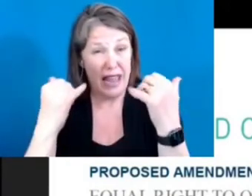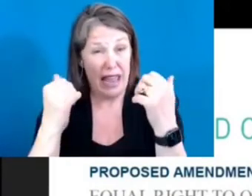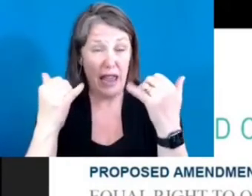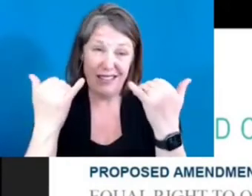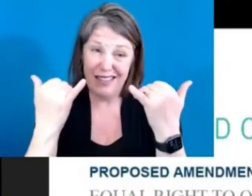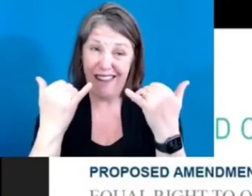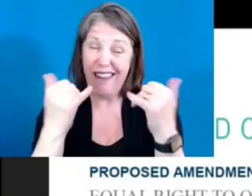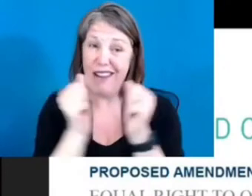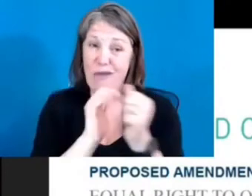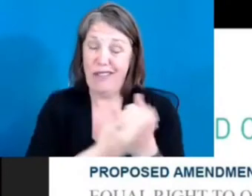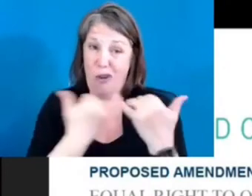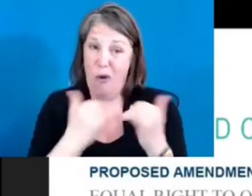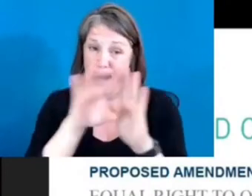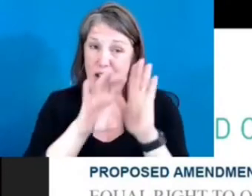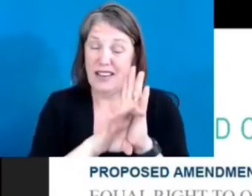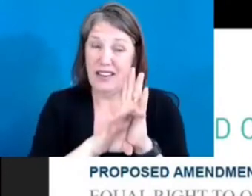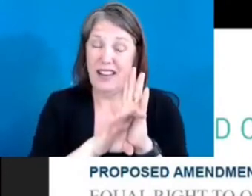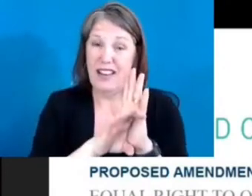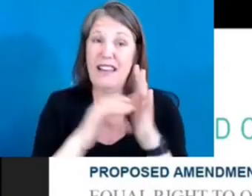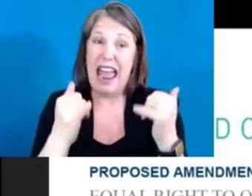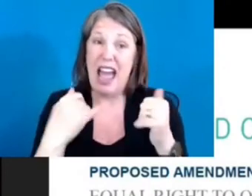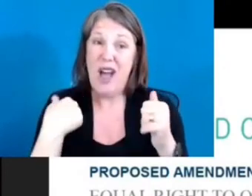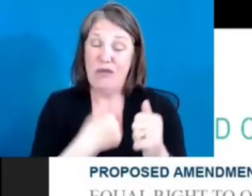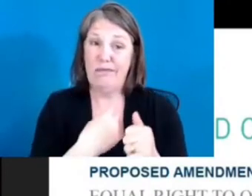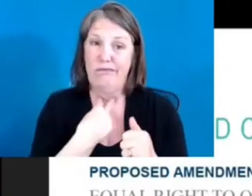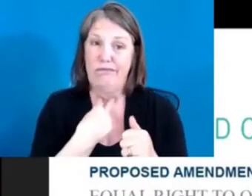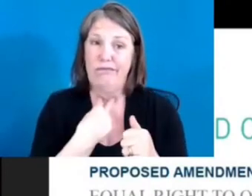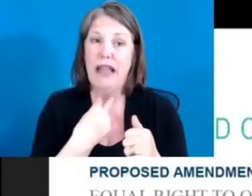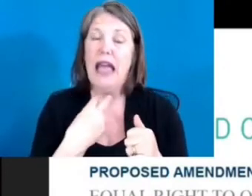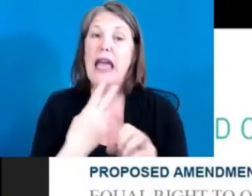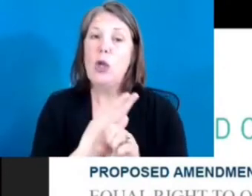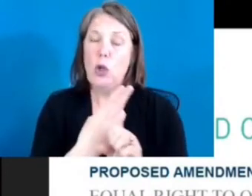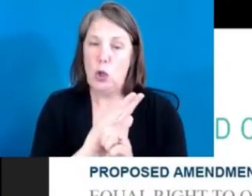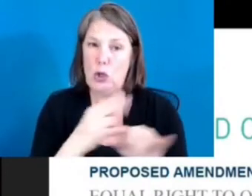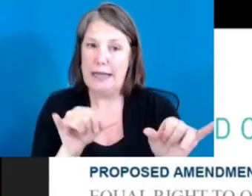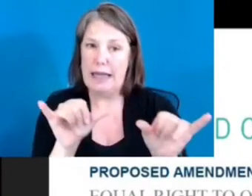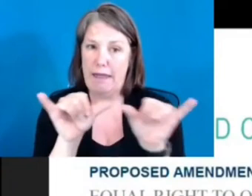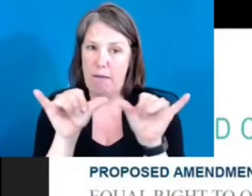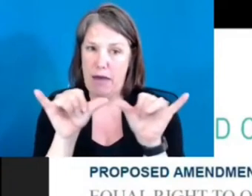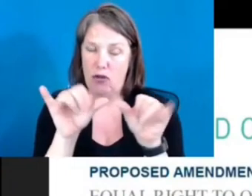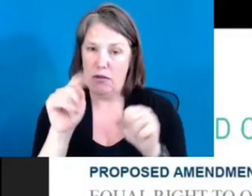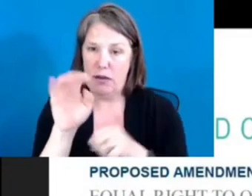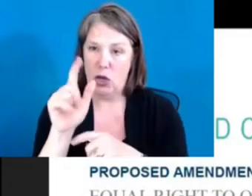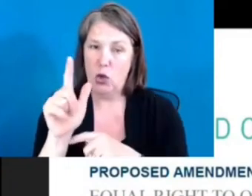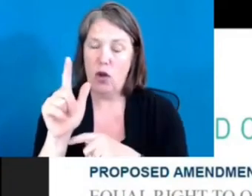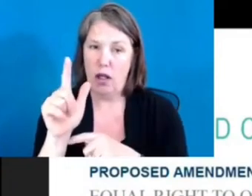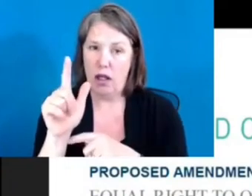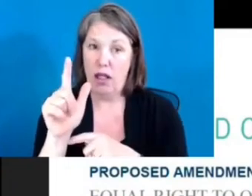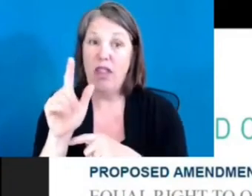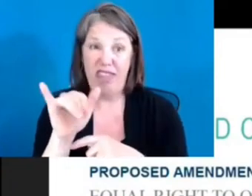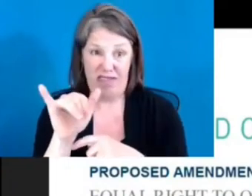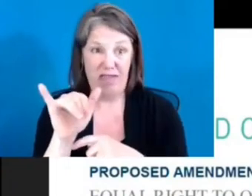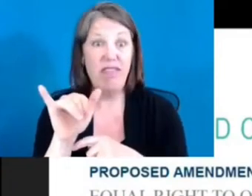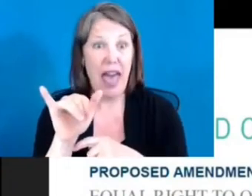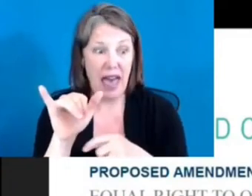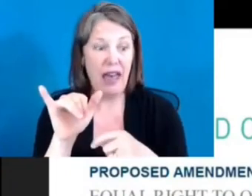of using the measurement tool as the quality standard. And that doesn't